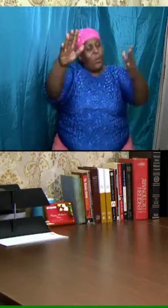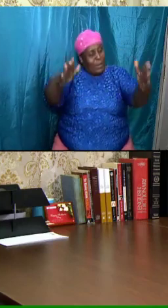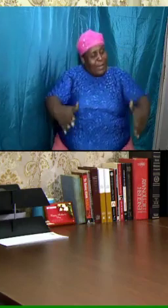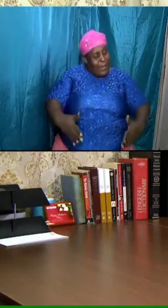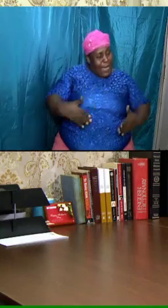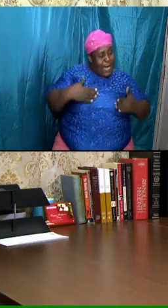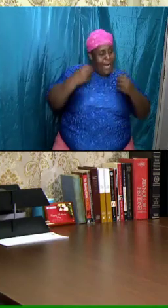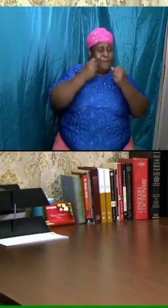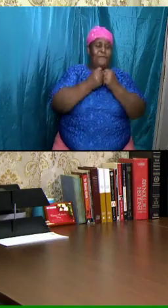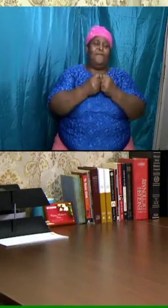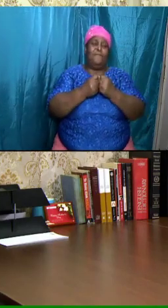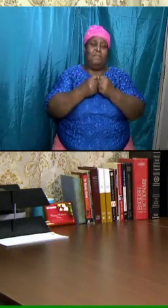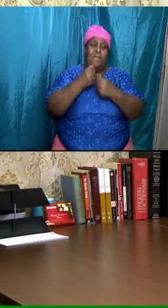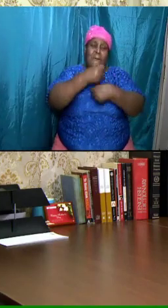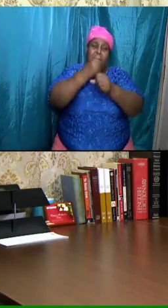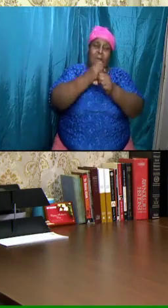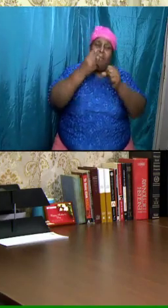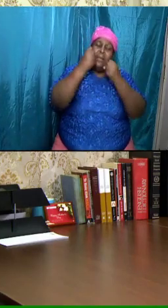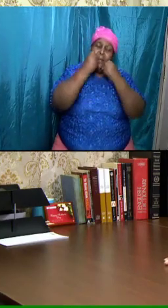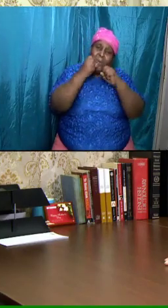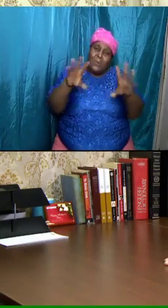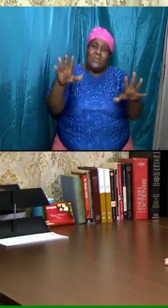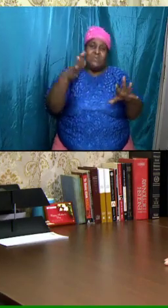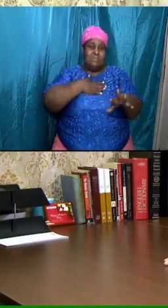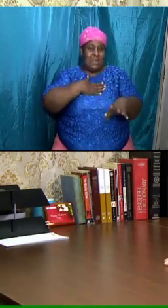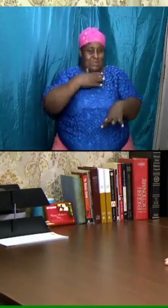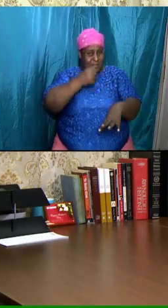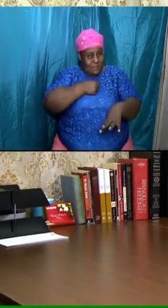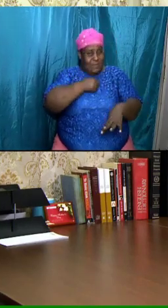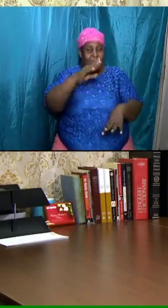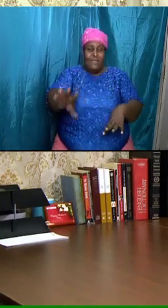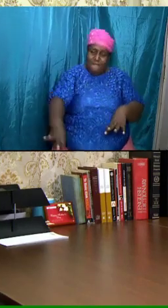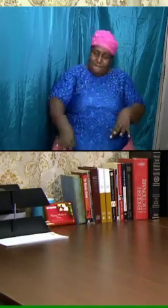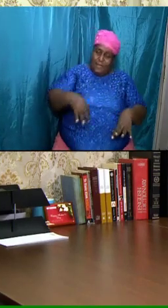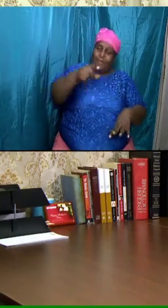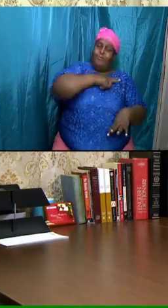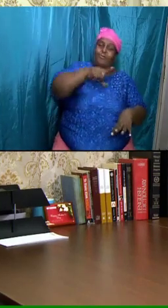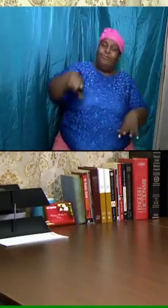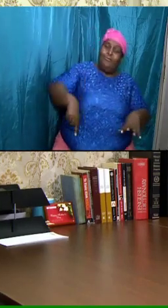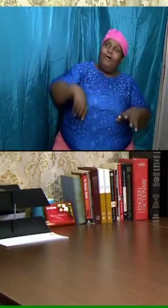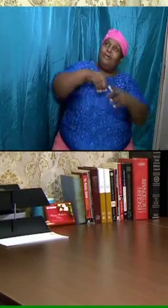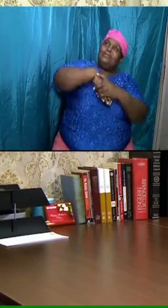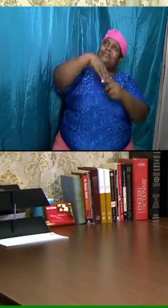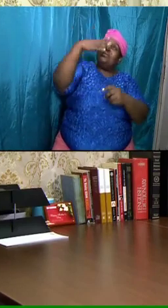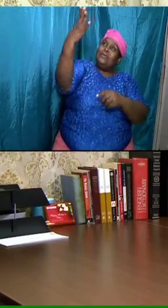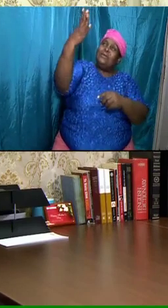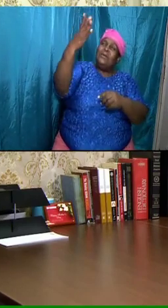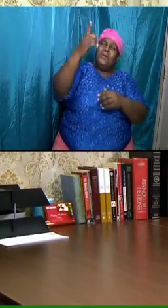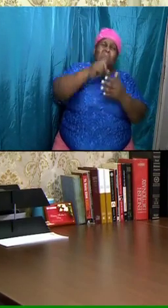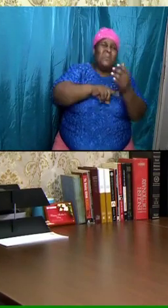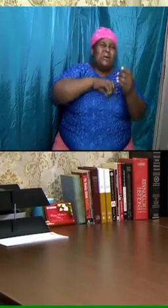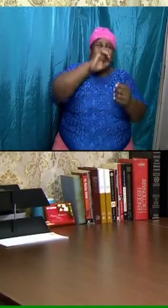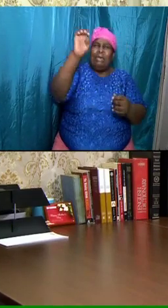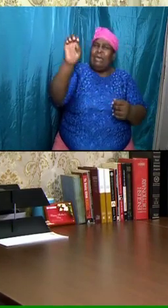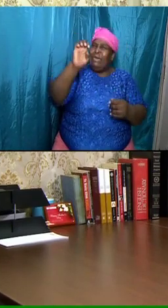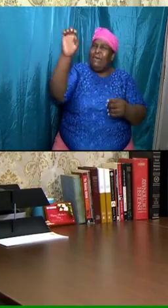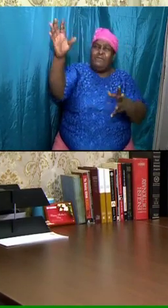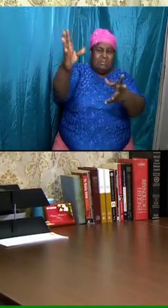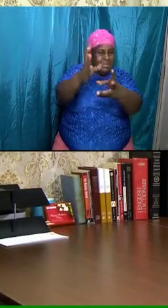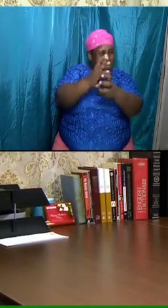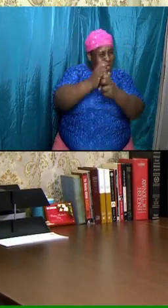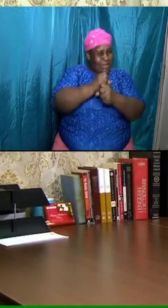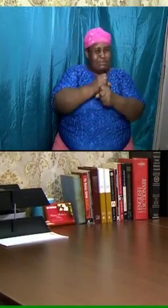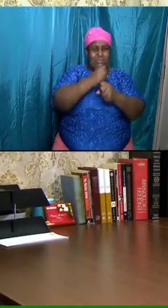and find it Lord in thee whatever happens whatever it takes I must make it in the rapture